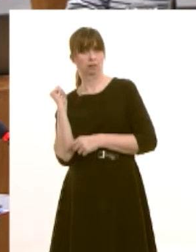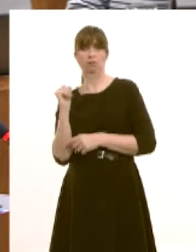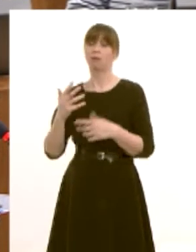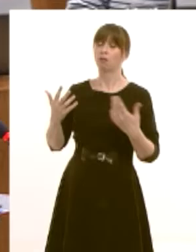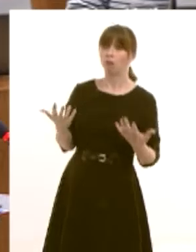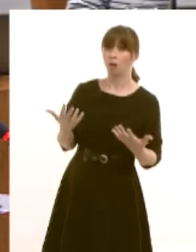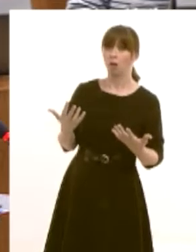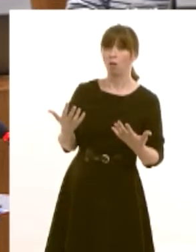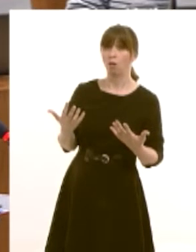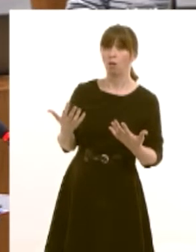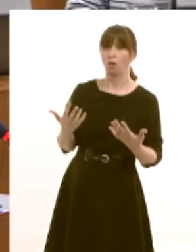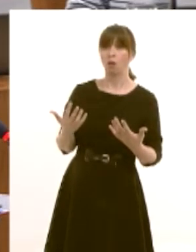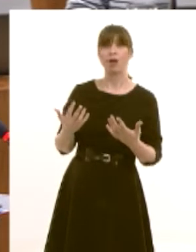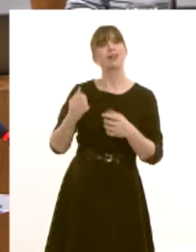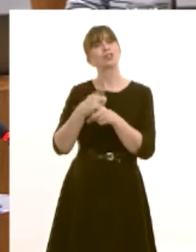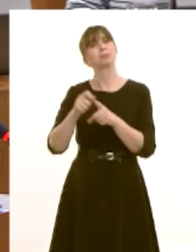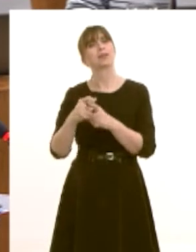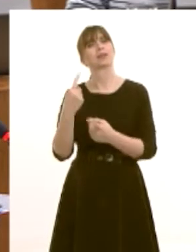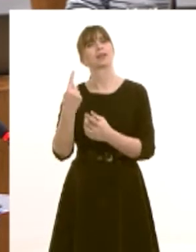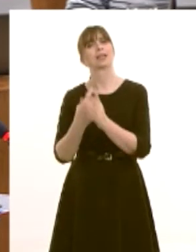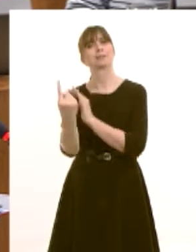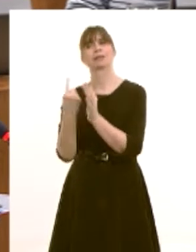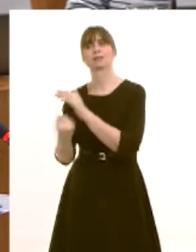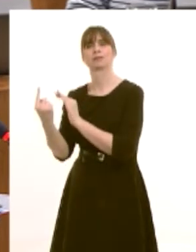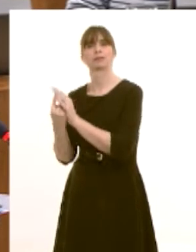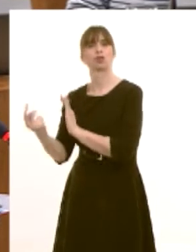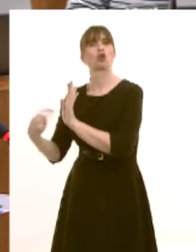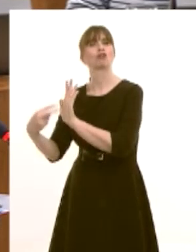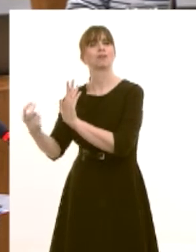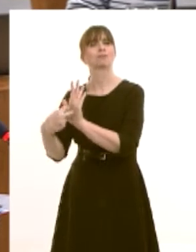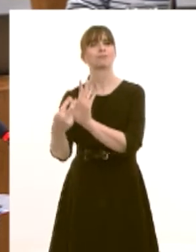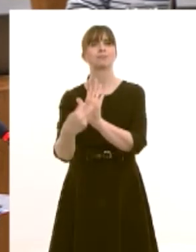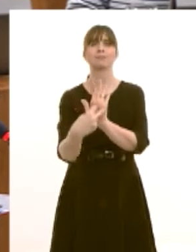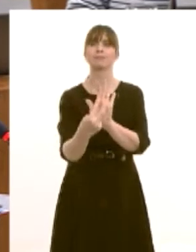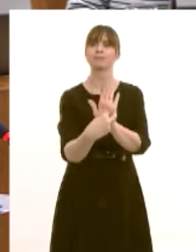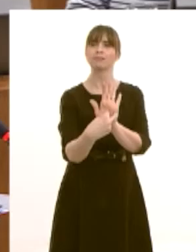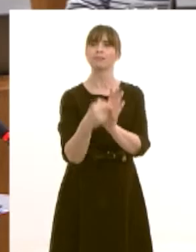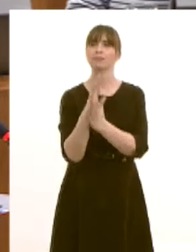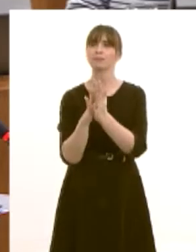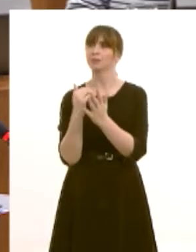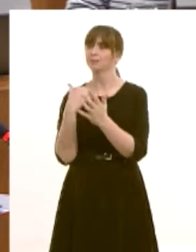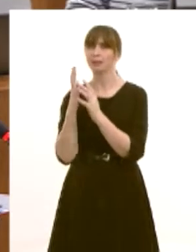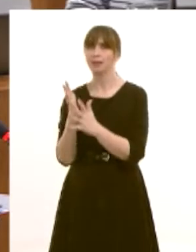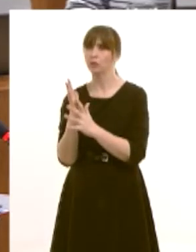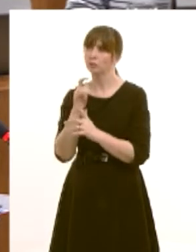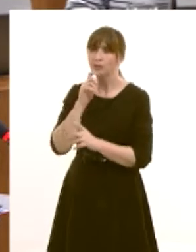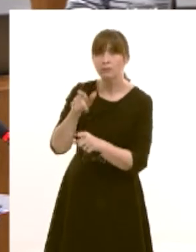independent contractors then the the level of then we are reliant on them ensuring that they're able to provide the service that